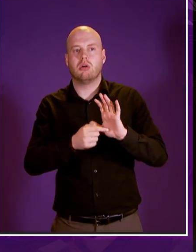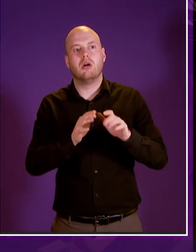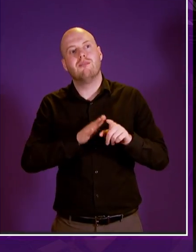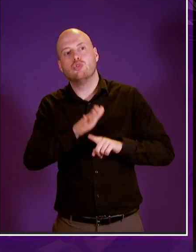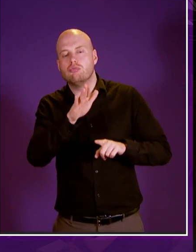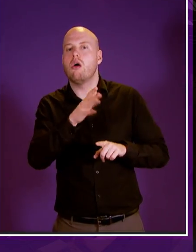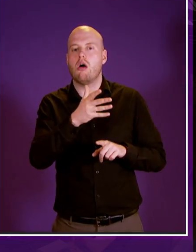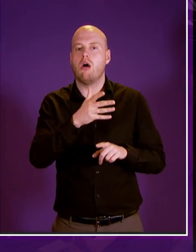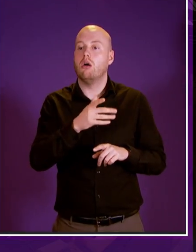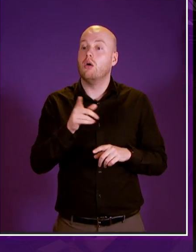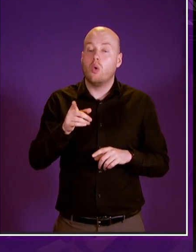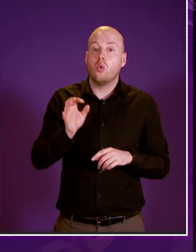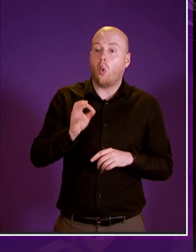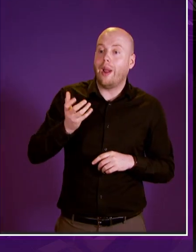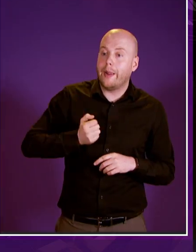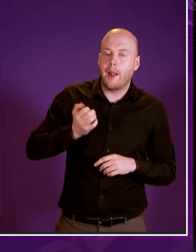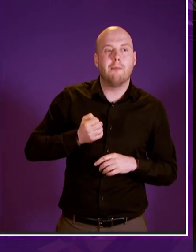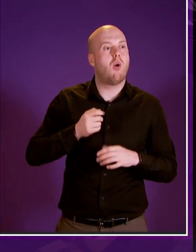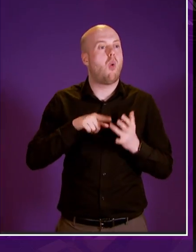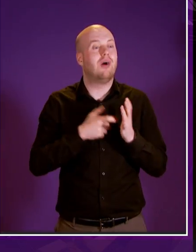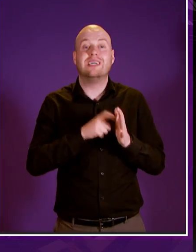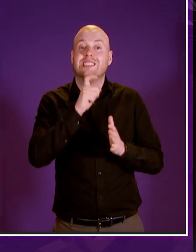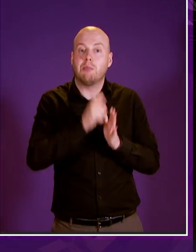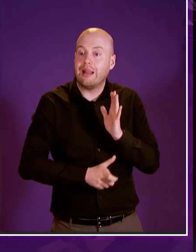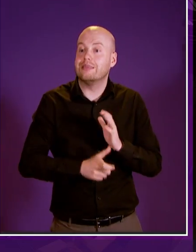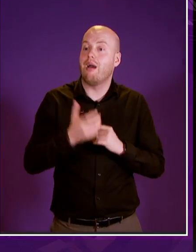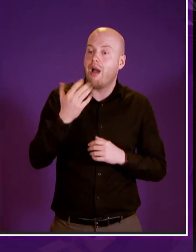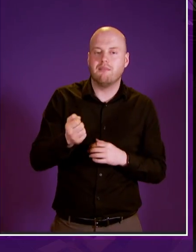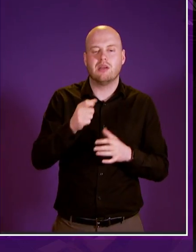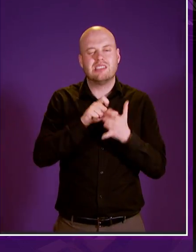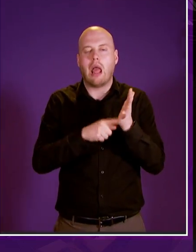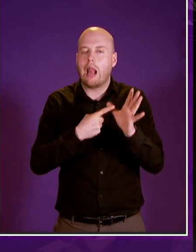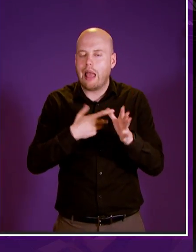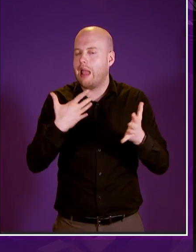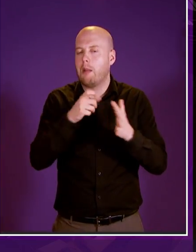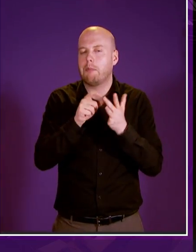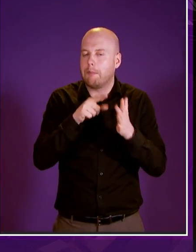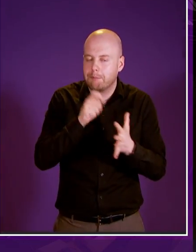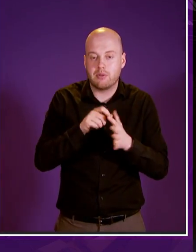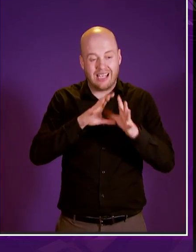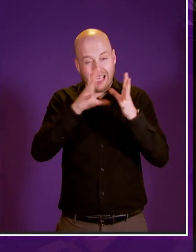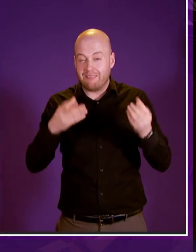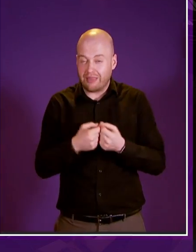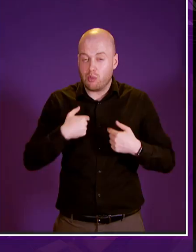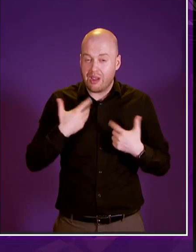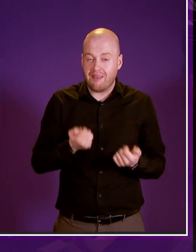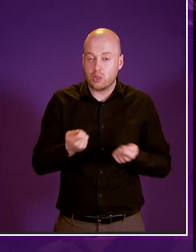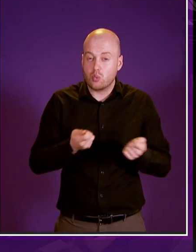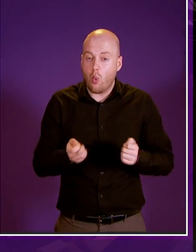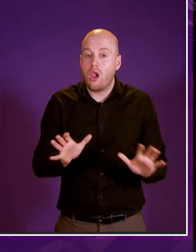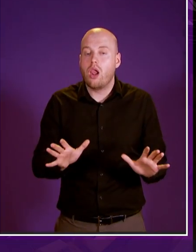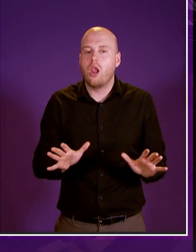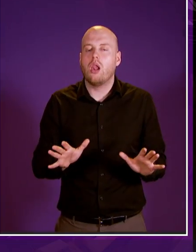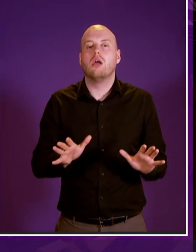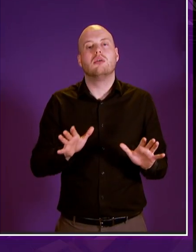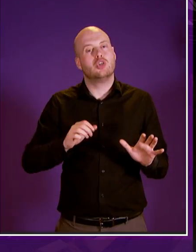of non-income related disability benefits including disability living allowance and personal independence payments and the scottish government has